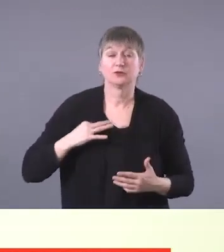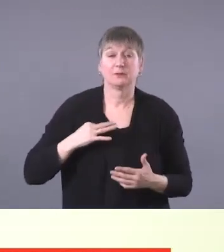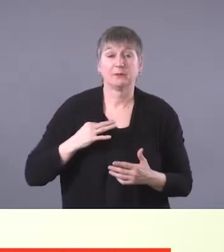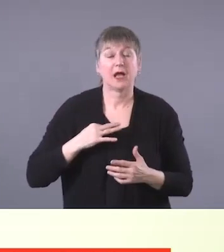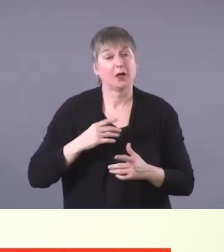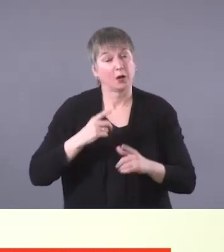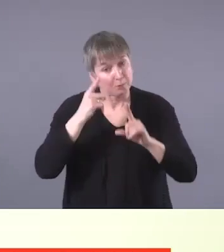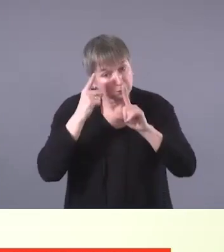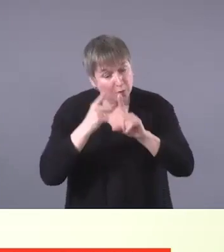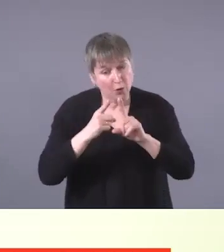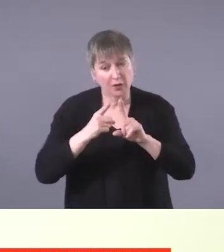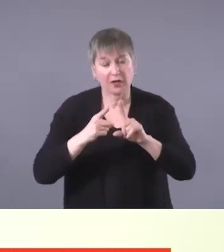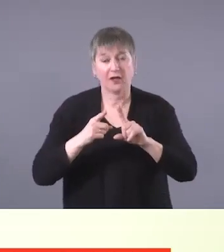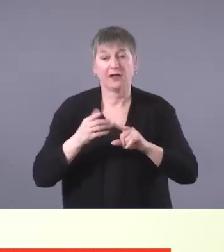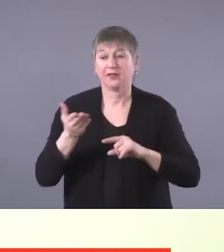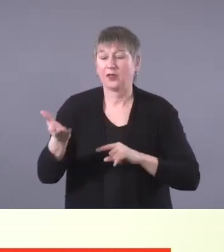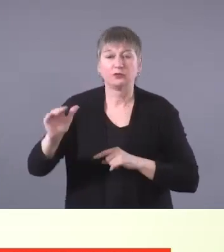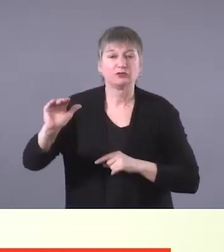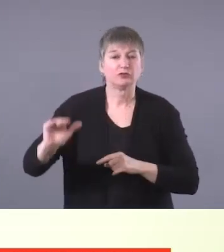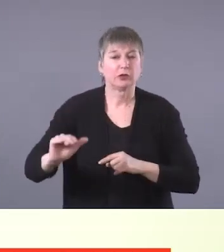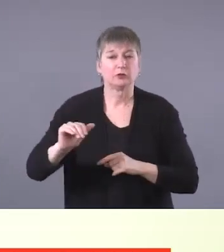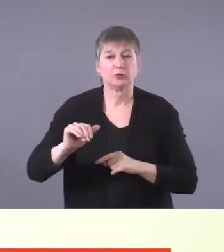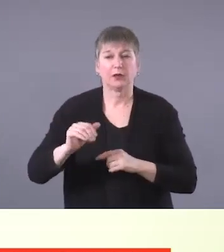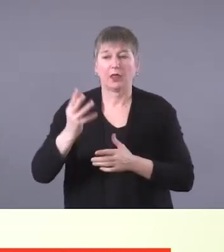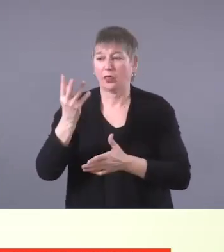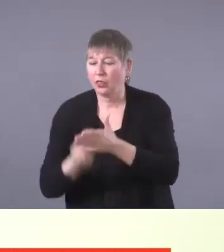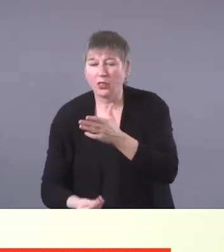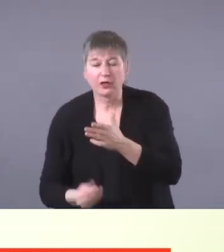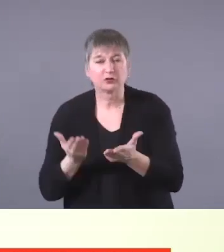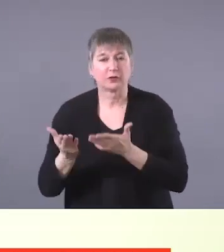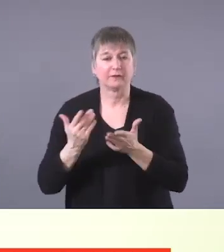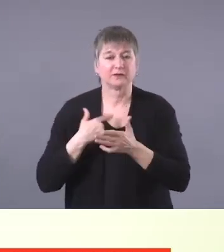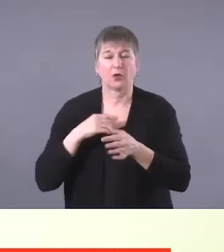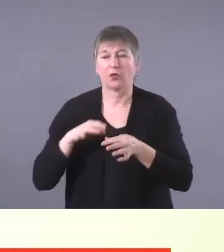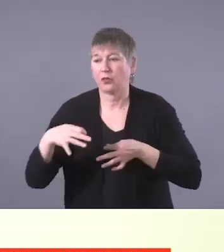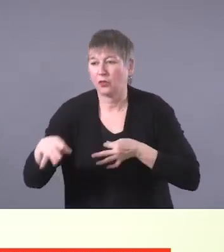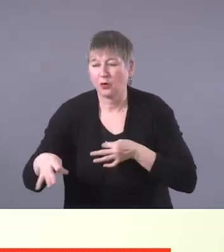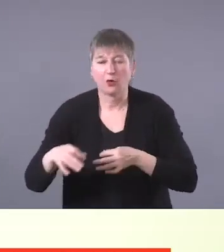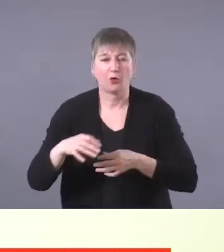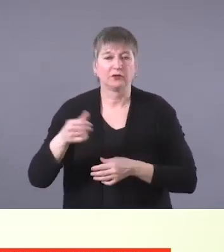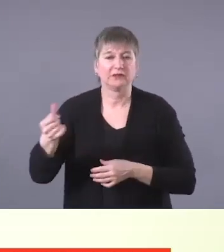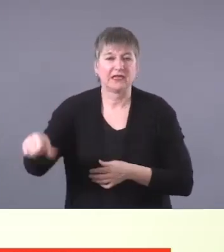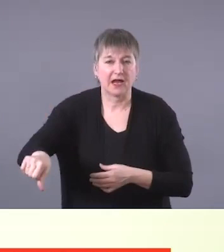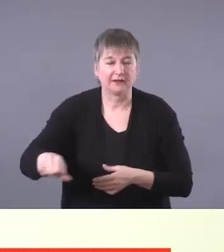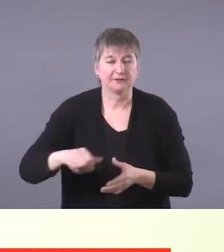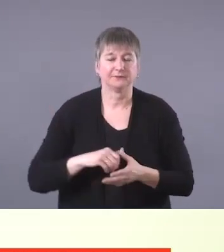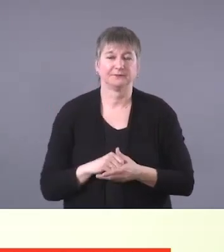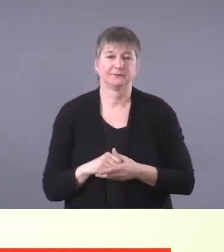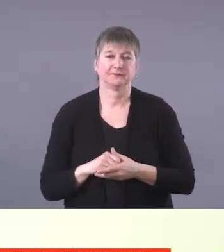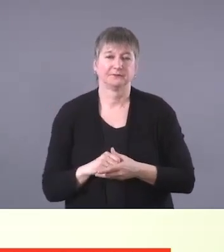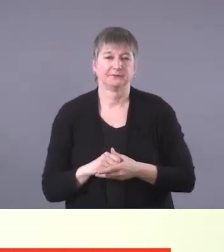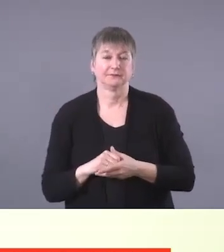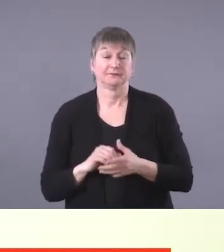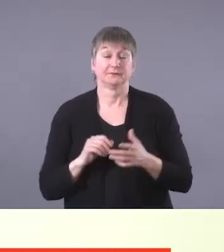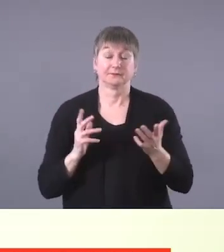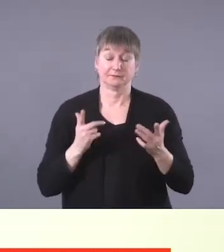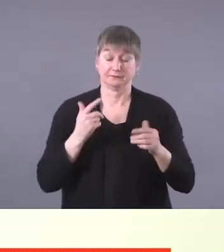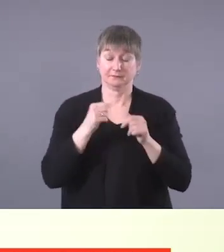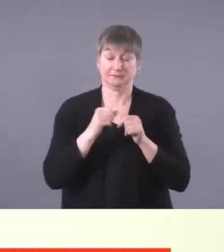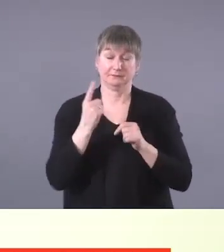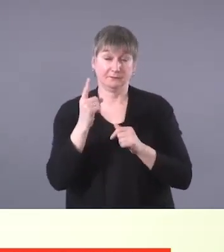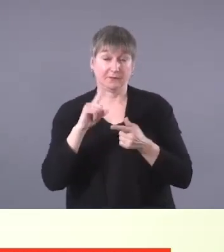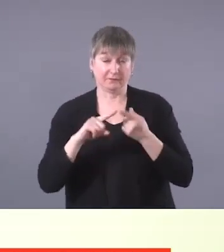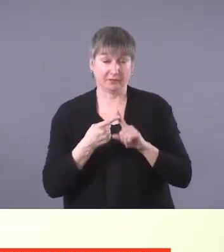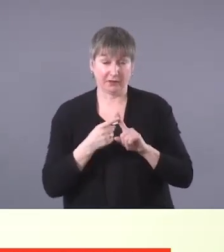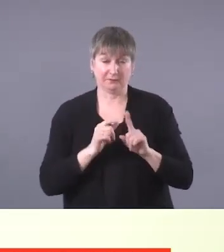that they will not miss out, uh, or be denied services. Um, and I also, I remember a friend of mine attended